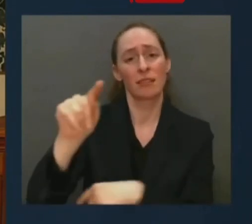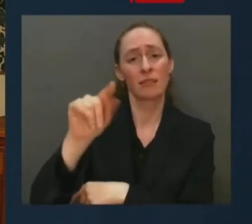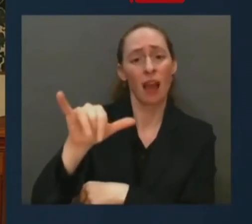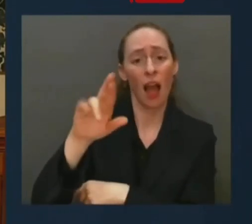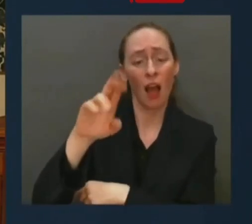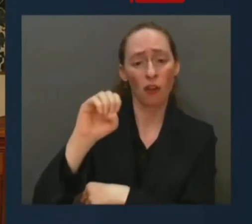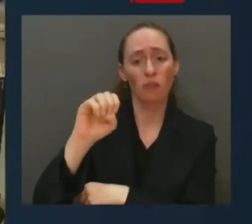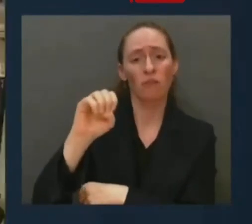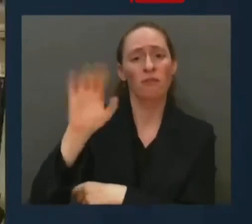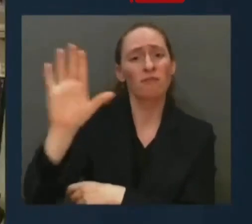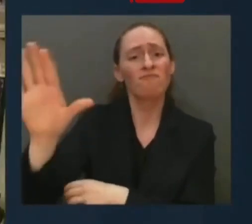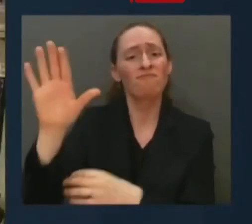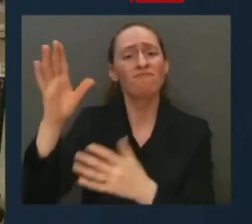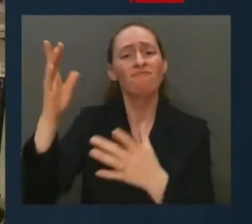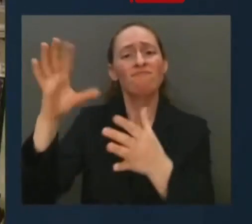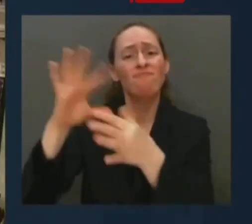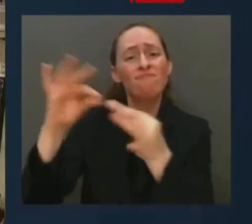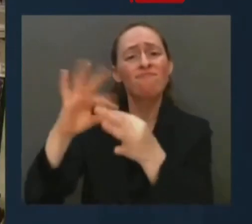And all of us,